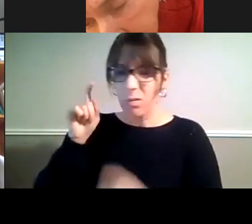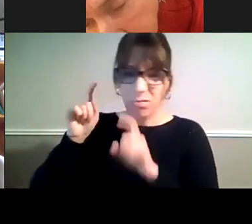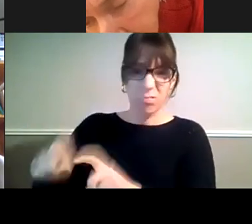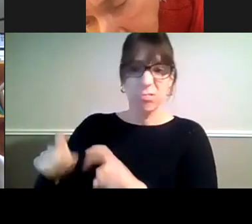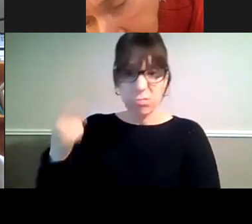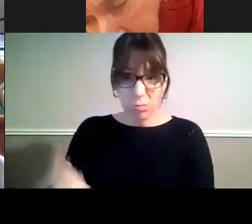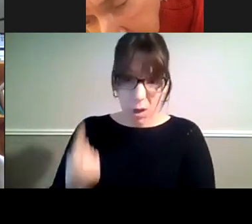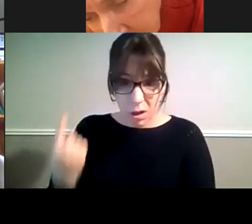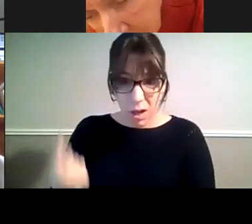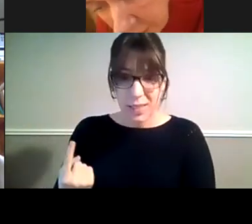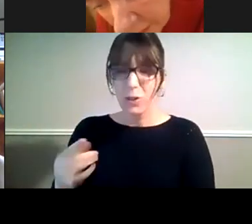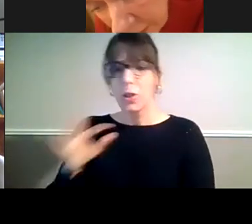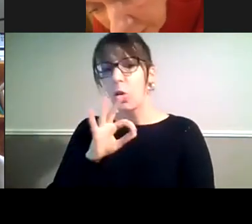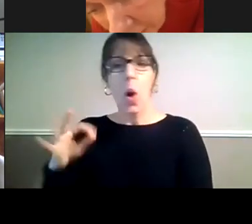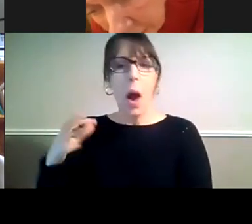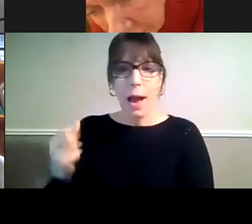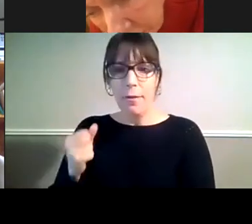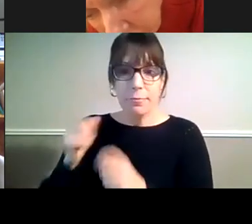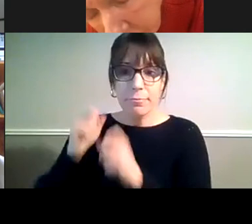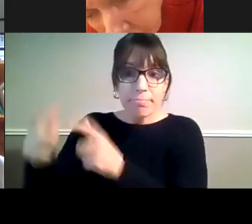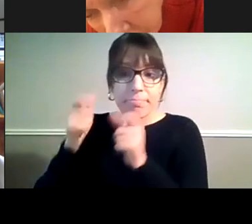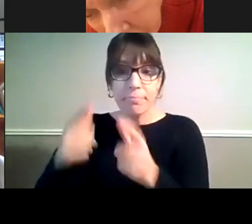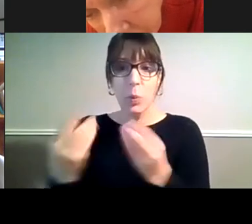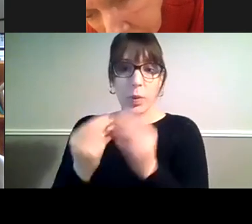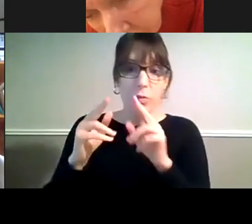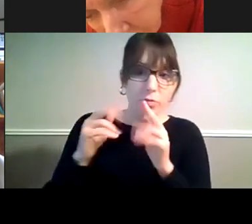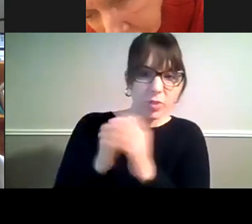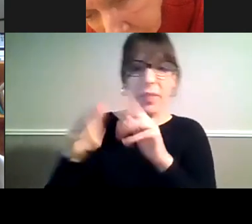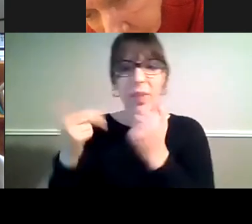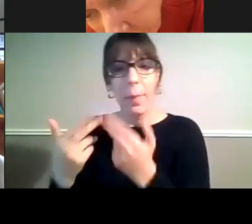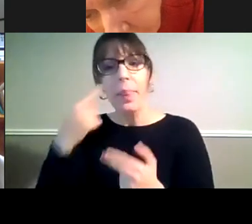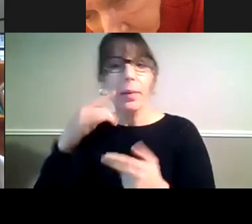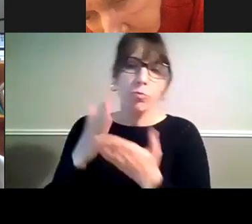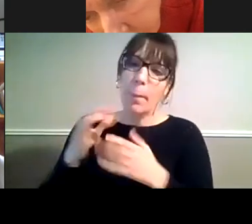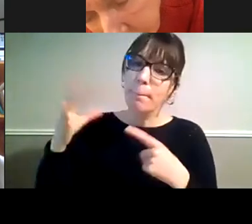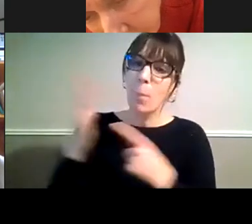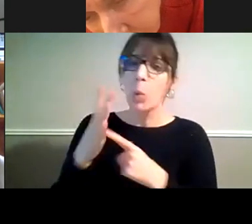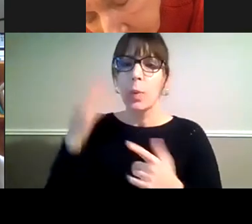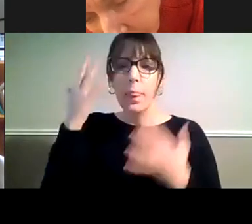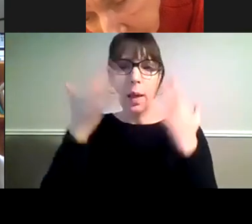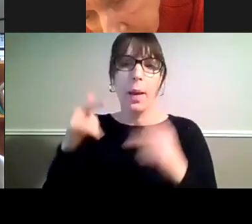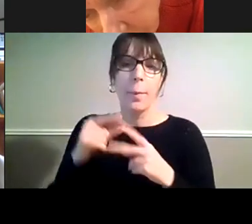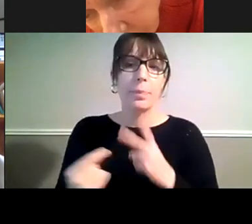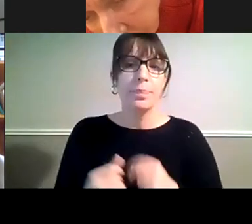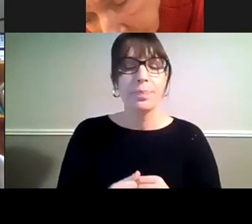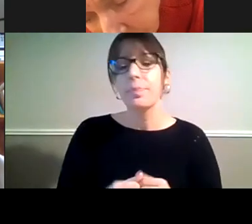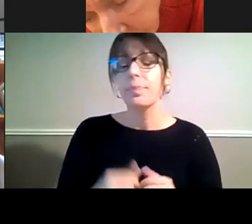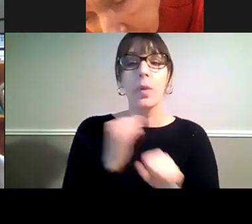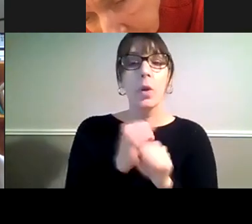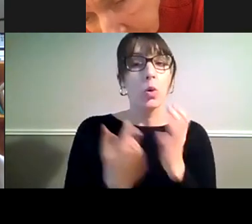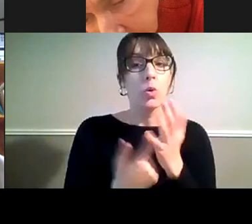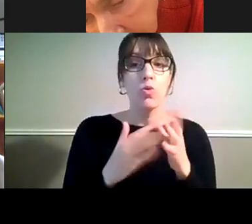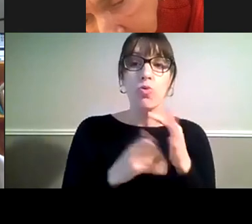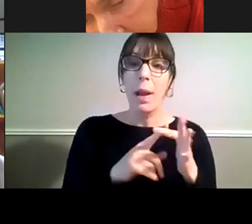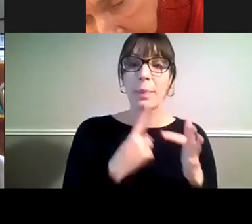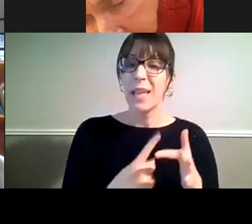it's something that I think is imperative. It's a really interesting point that, Melissa, isn't it? Because, you